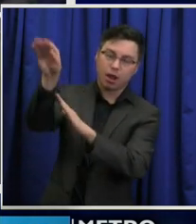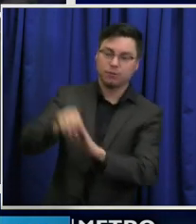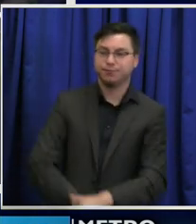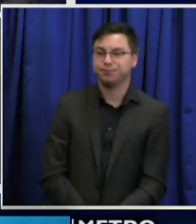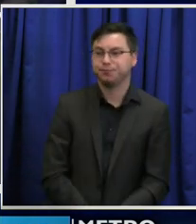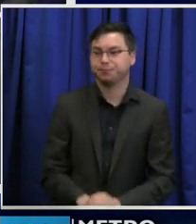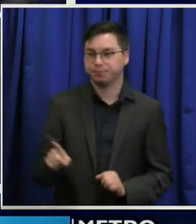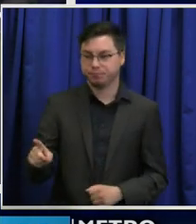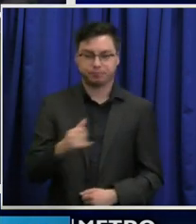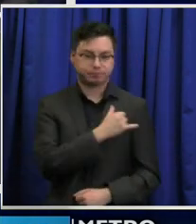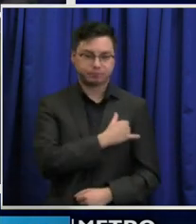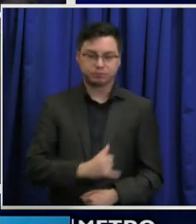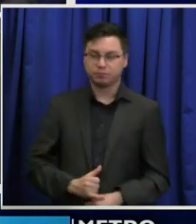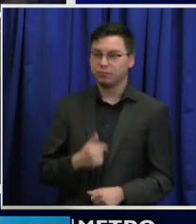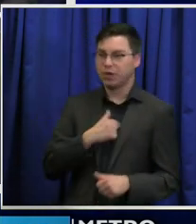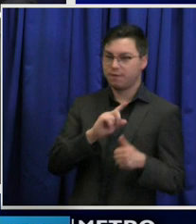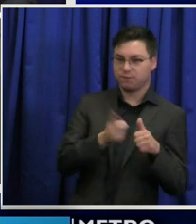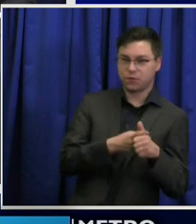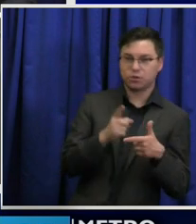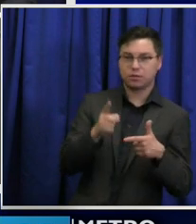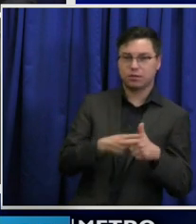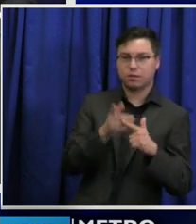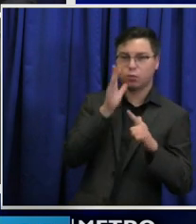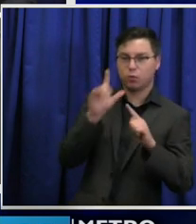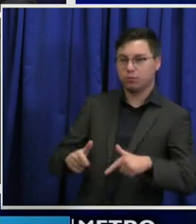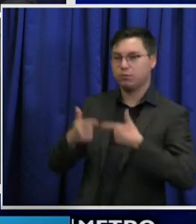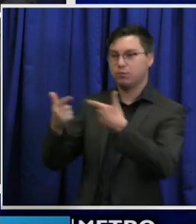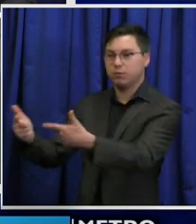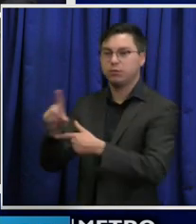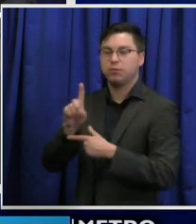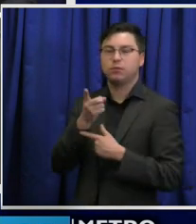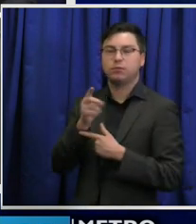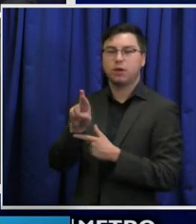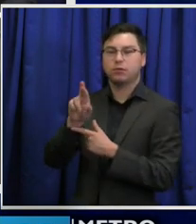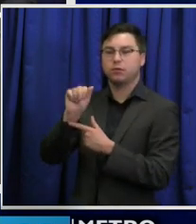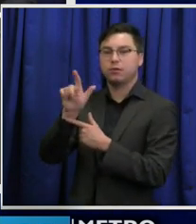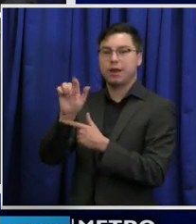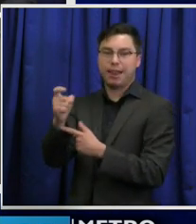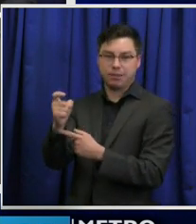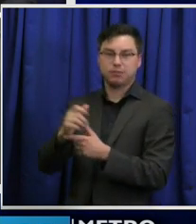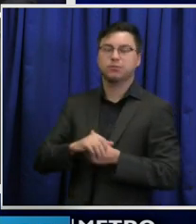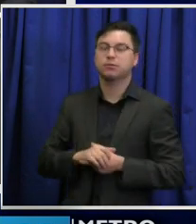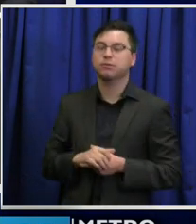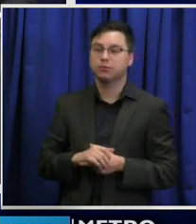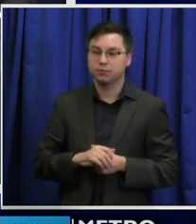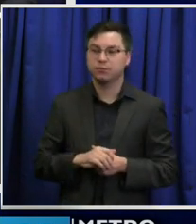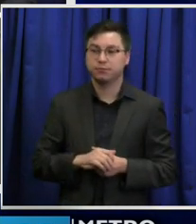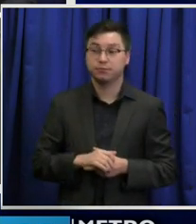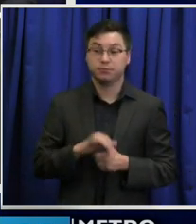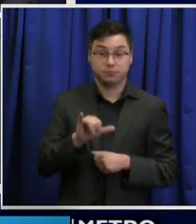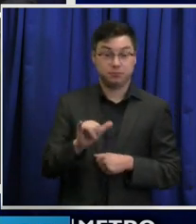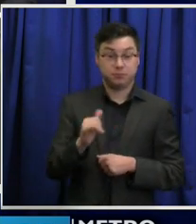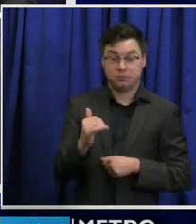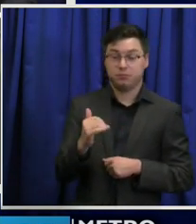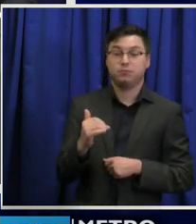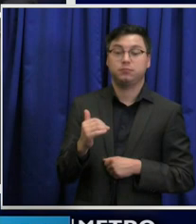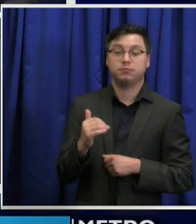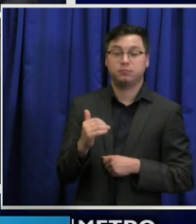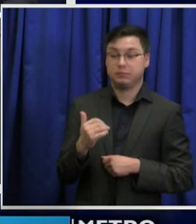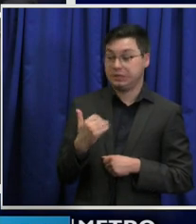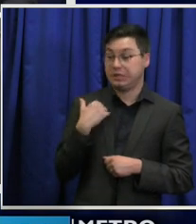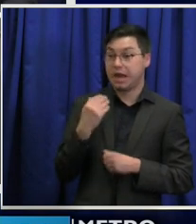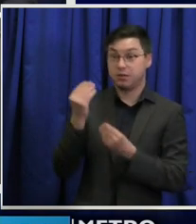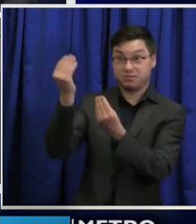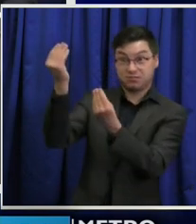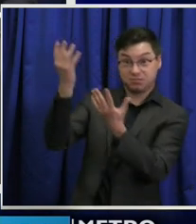Well, Julia, I'll go first and then let me turn it over to Dr. Alex. The last I was